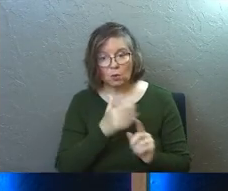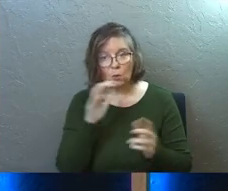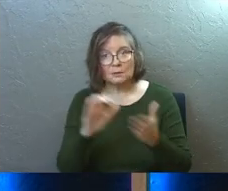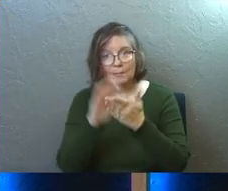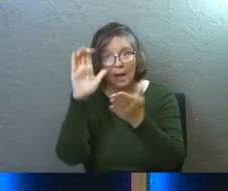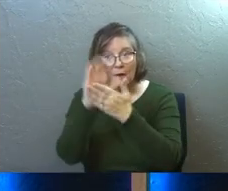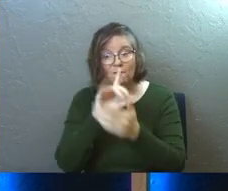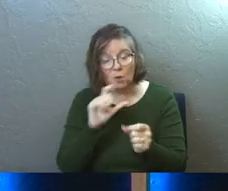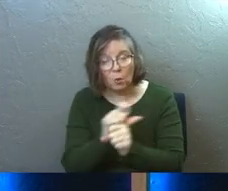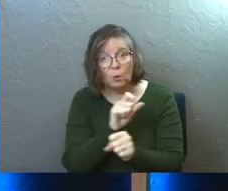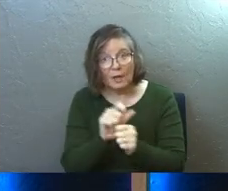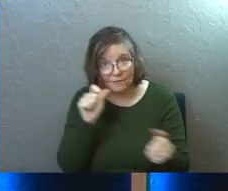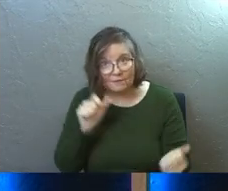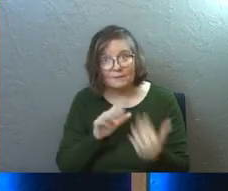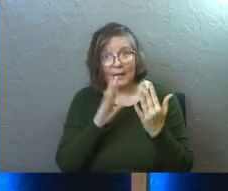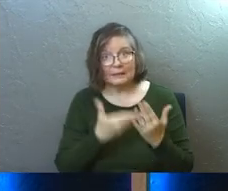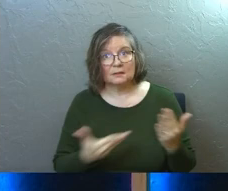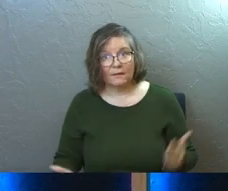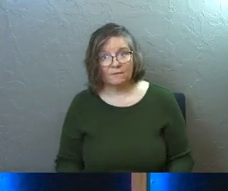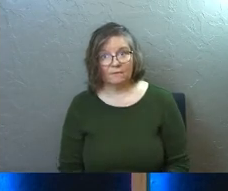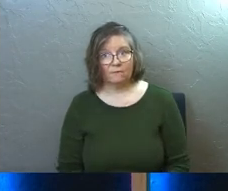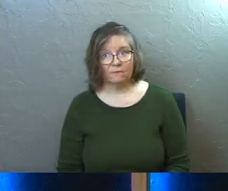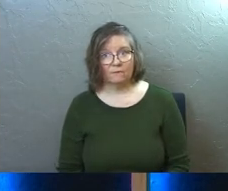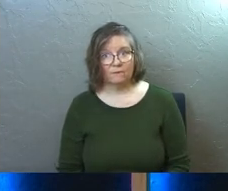your spouse. For real, face the stuff.